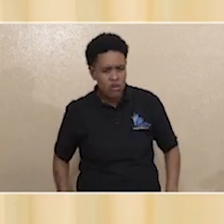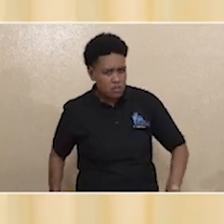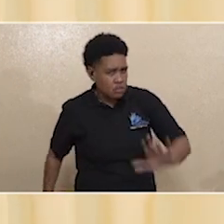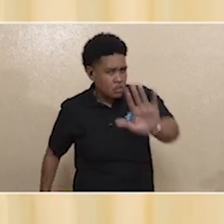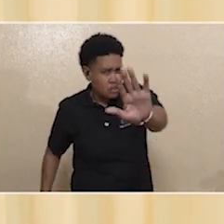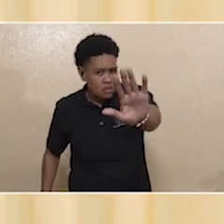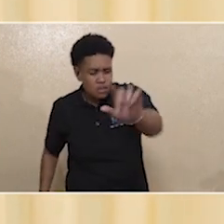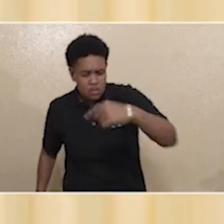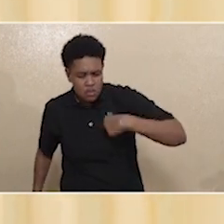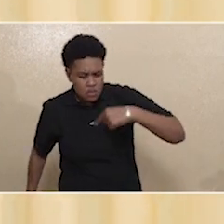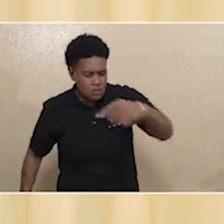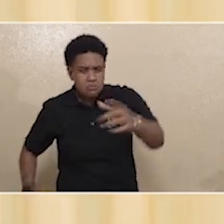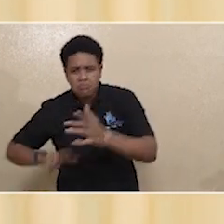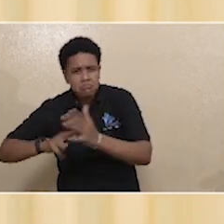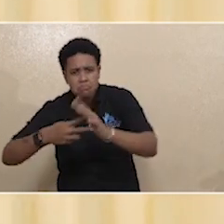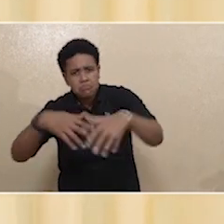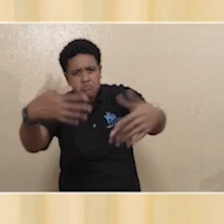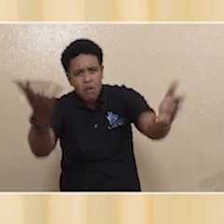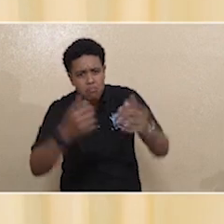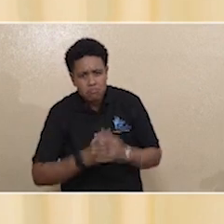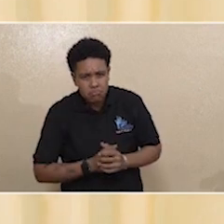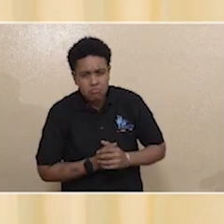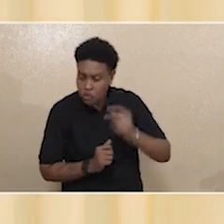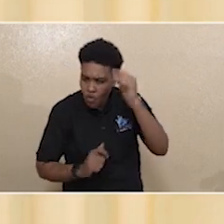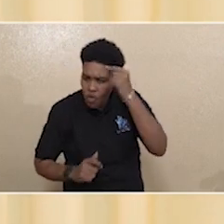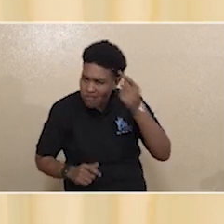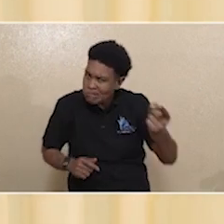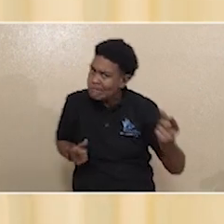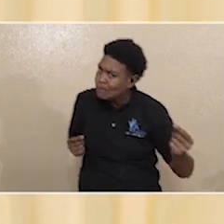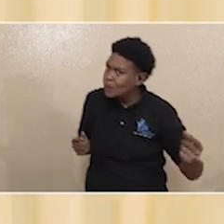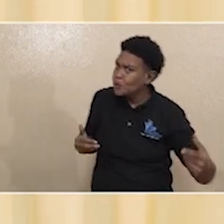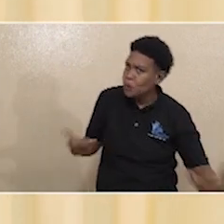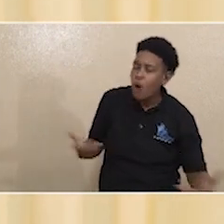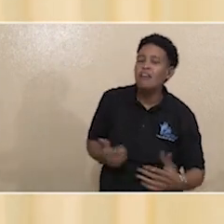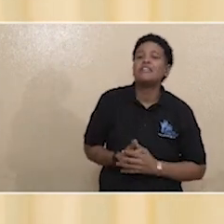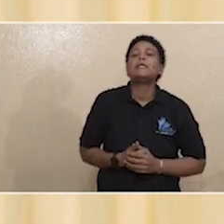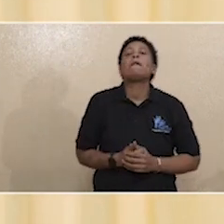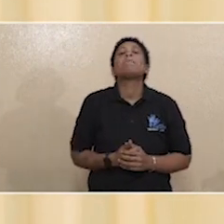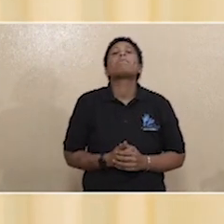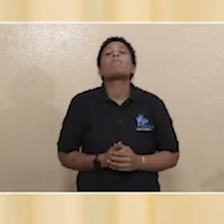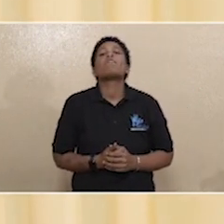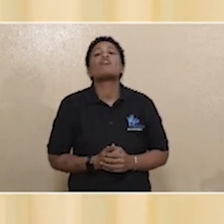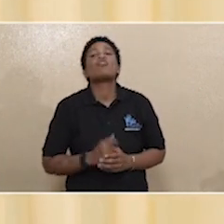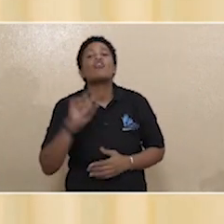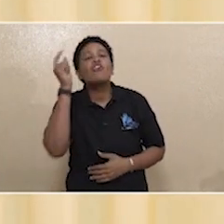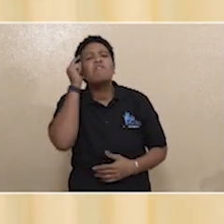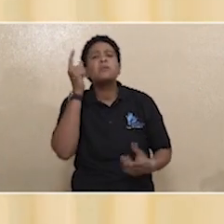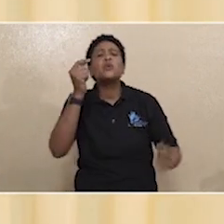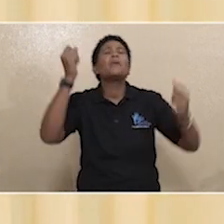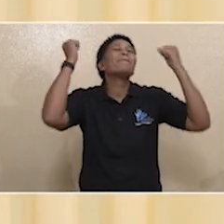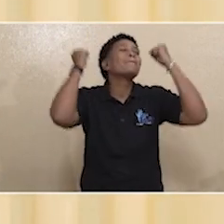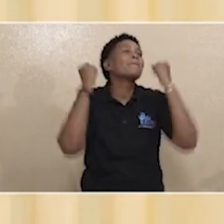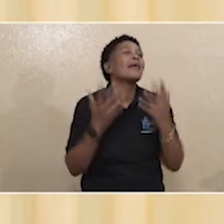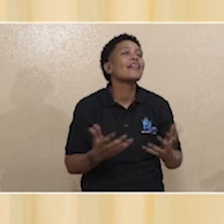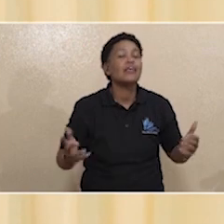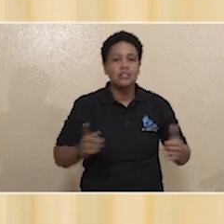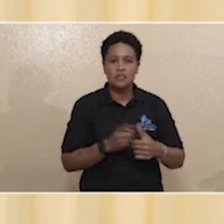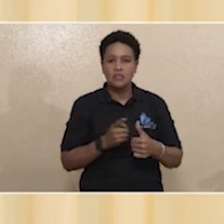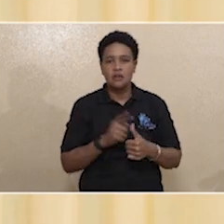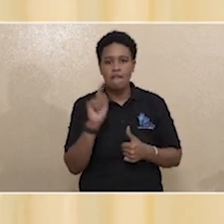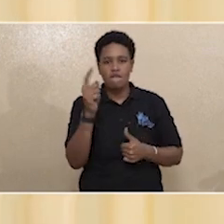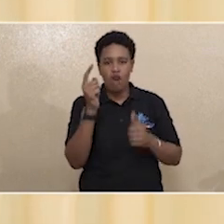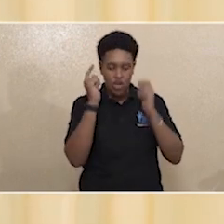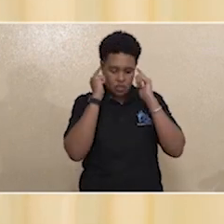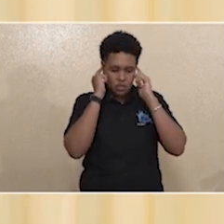what do we mean by this, and what is it that the government is doing? So, the government is doing a number of things, and the first one